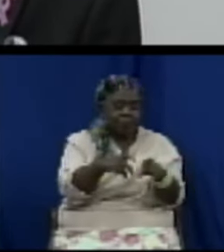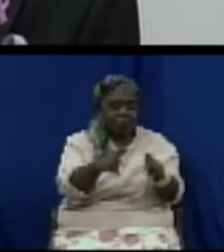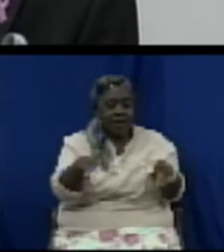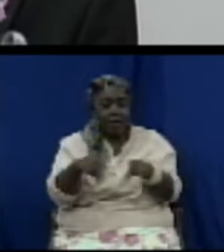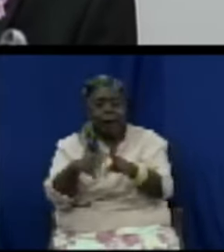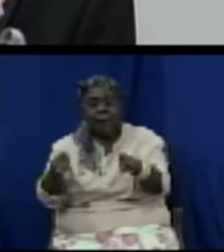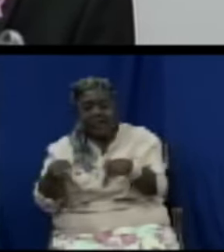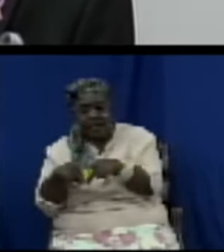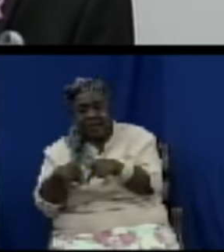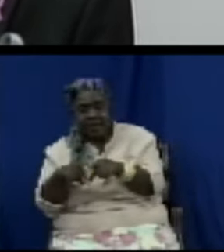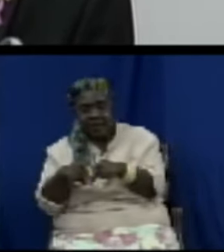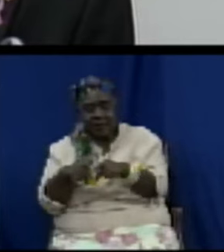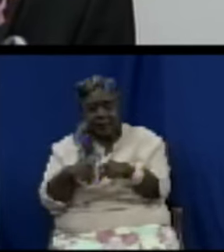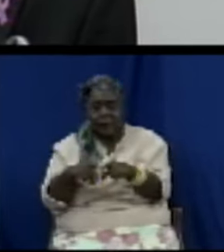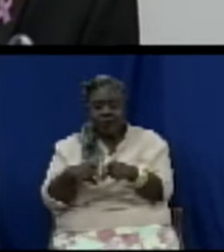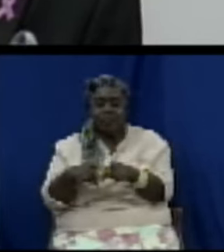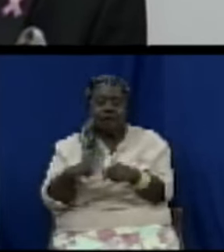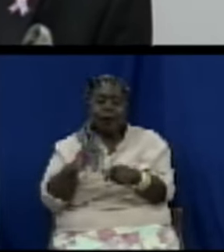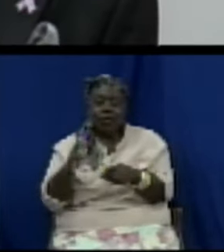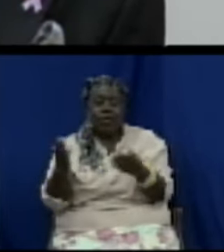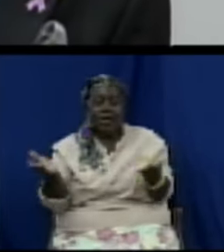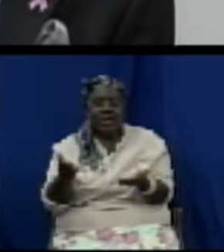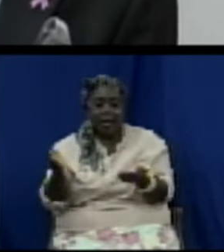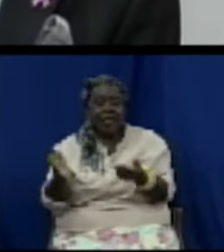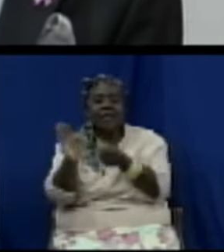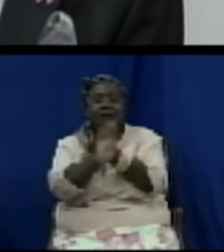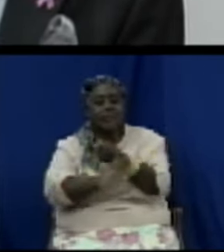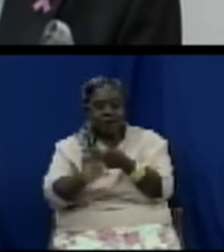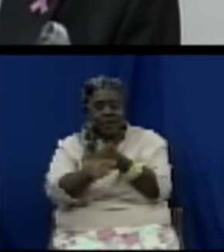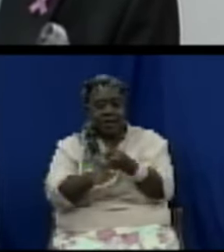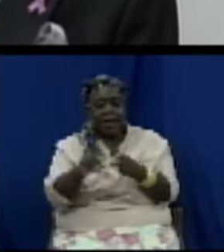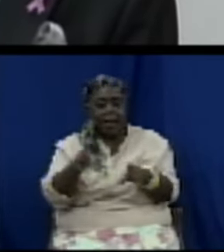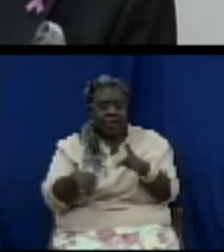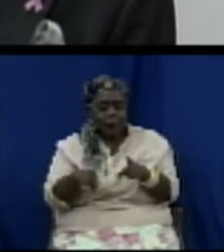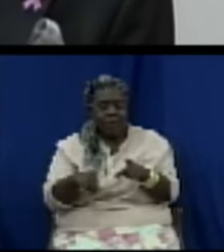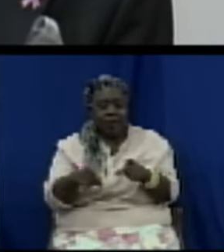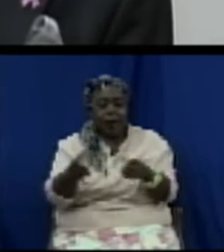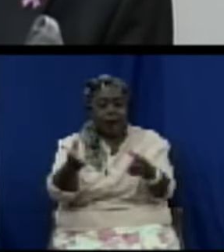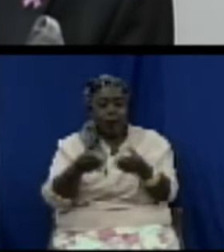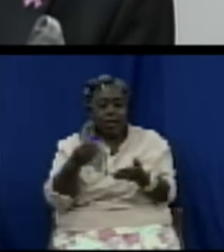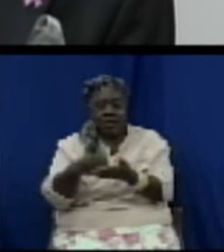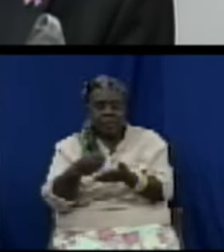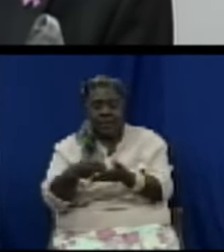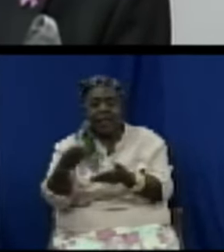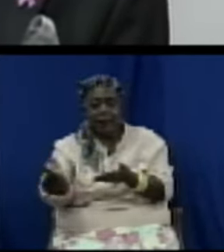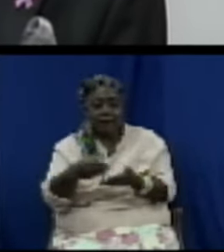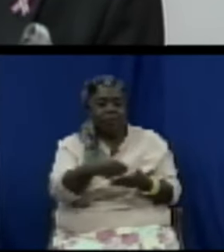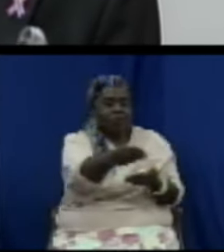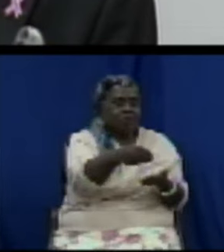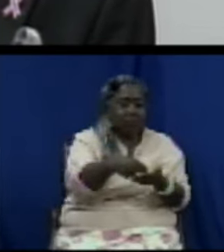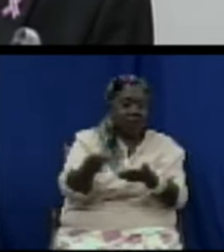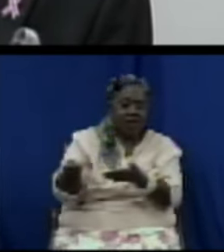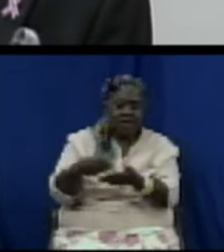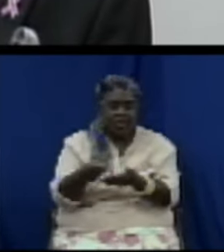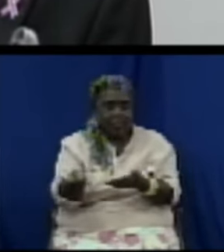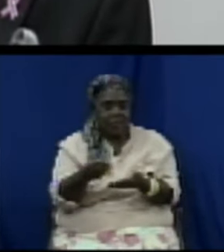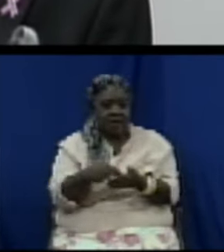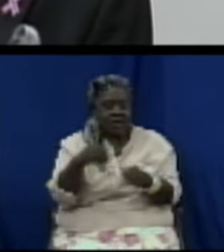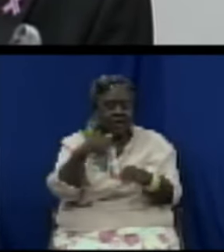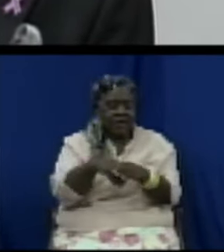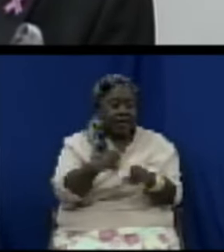promote and to protect the interest of consumers in the community by appropriate